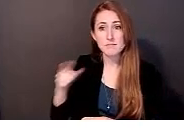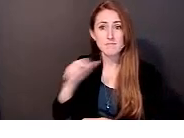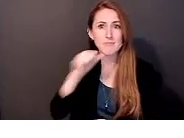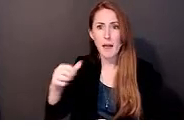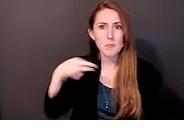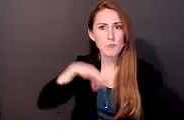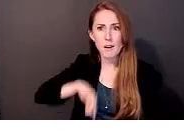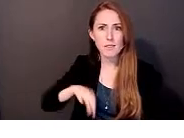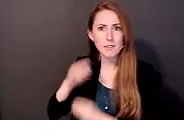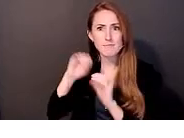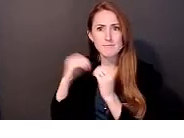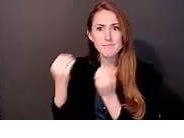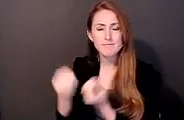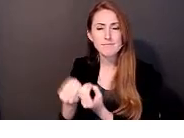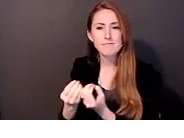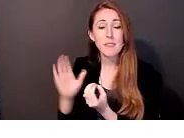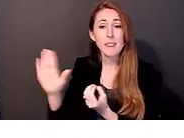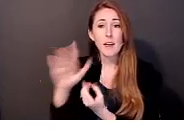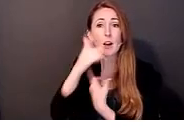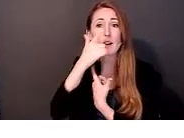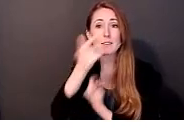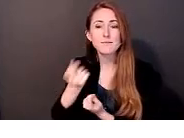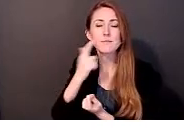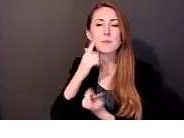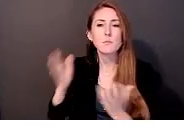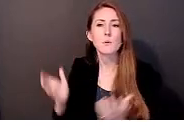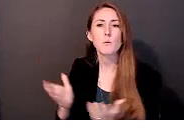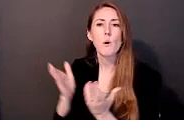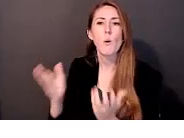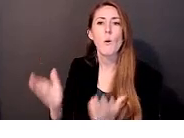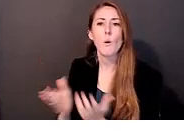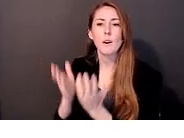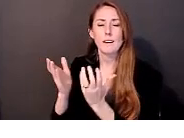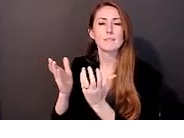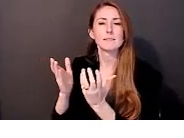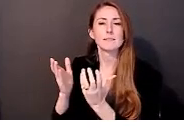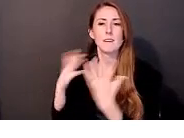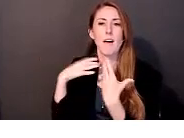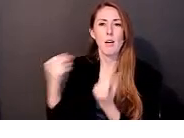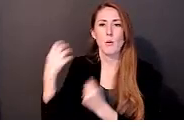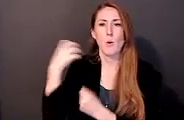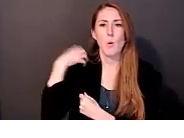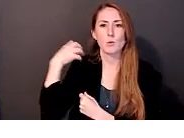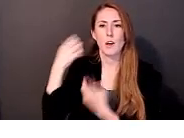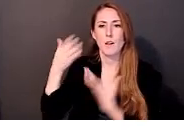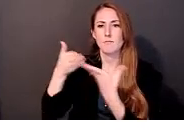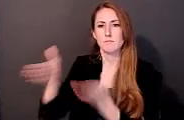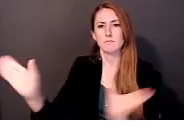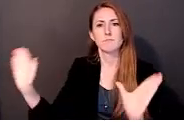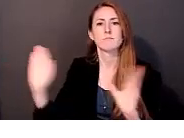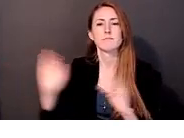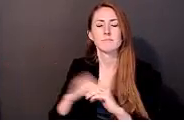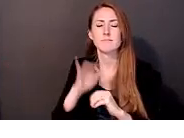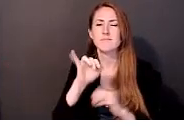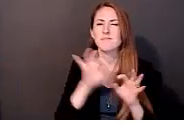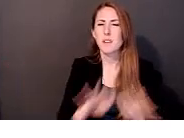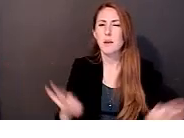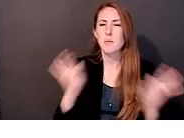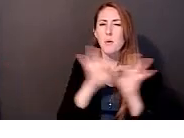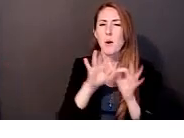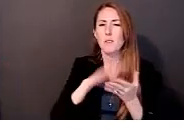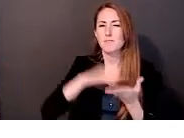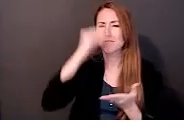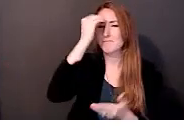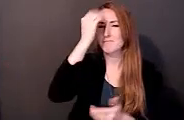organization and it has an interest in promoting the discipline of health coaching on a broad level. So that's an important piece that we will keep in mind for future